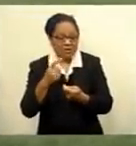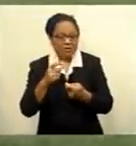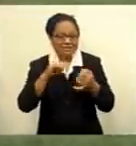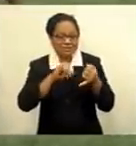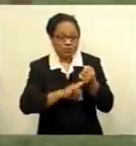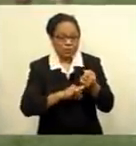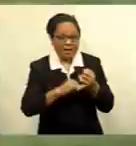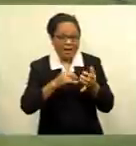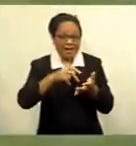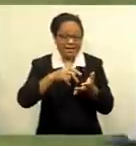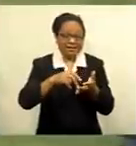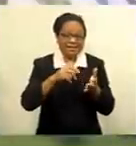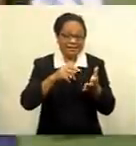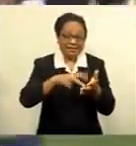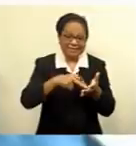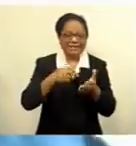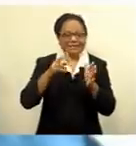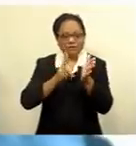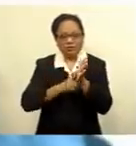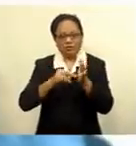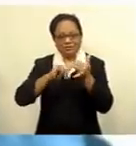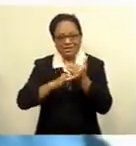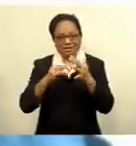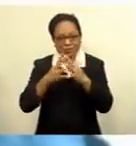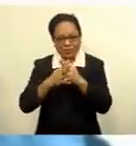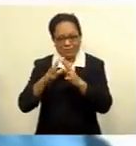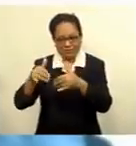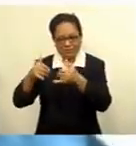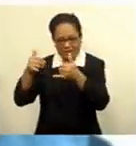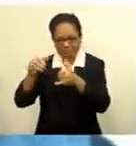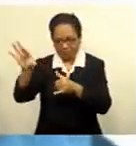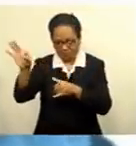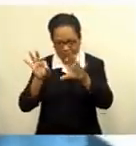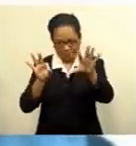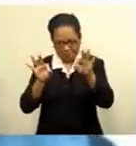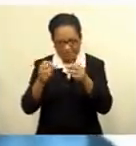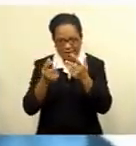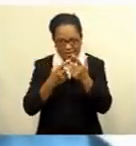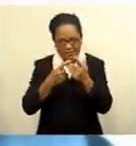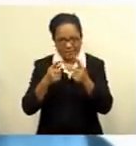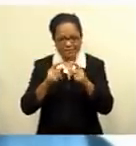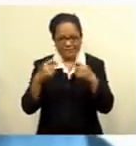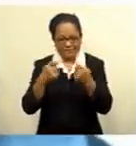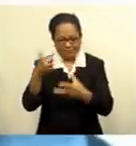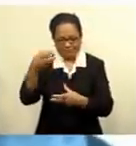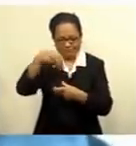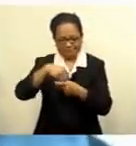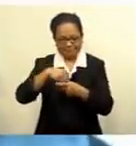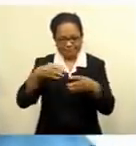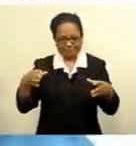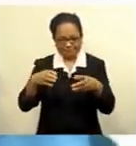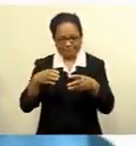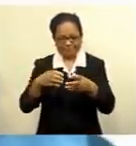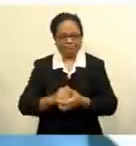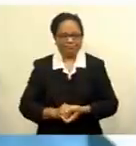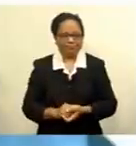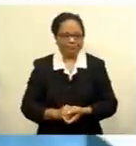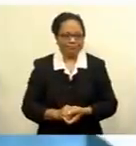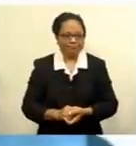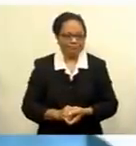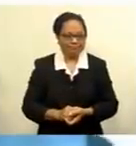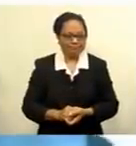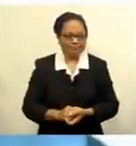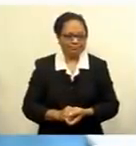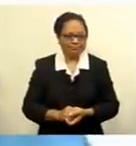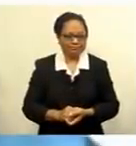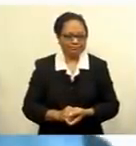and the New South Wales Cup. Now looking at a local contingent that we will